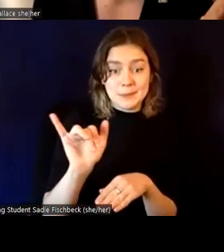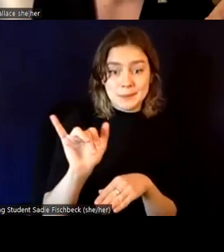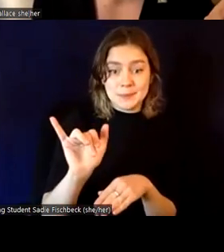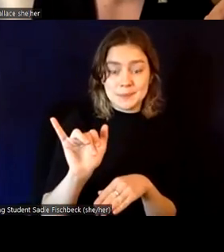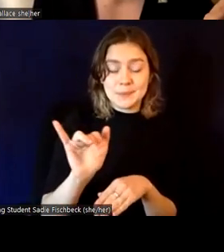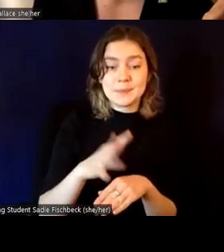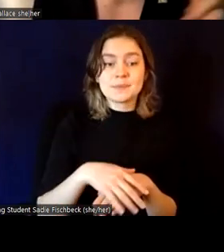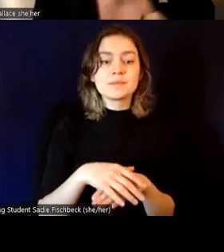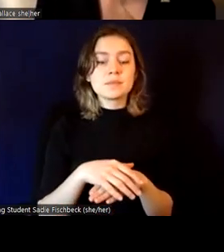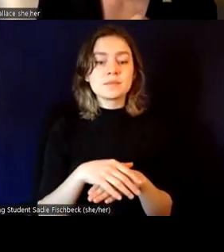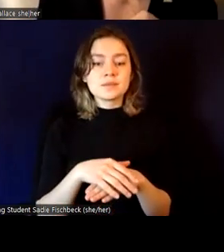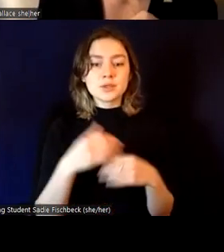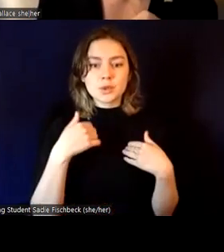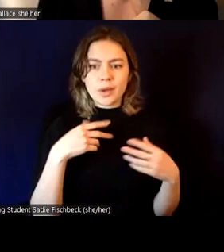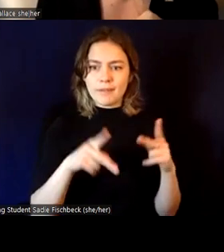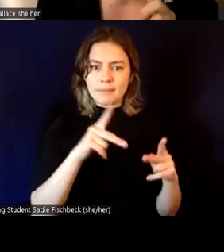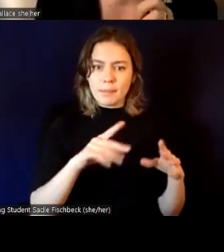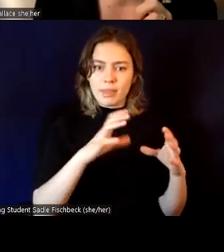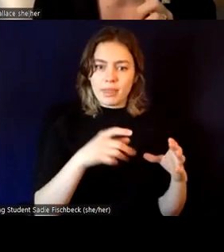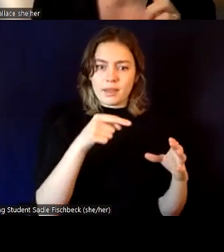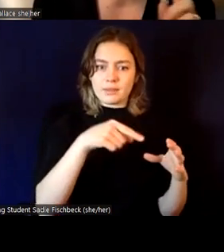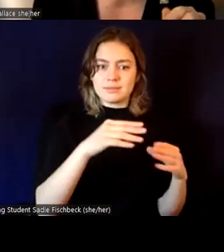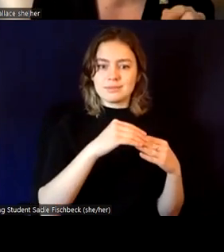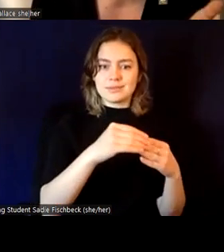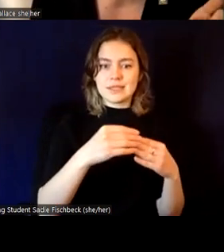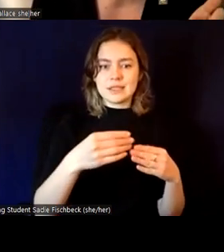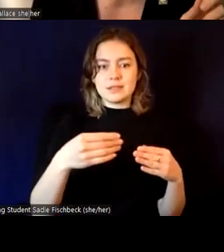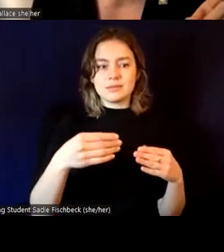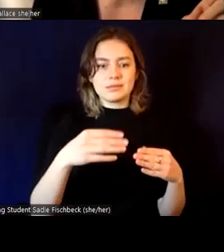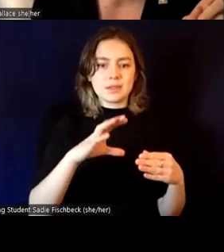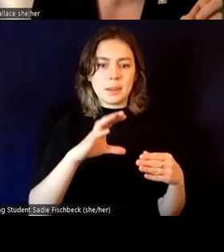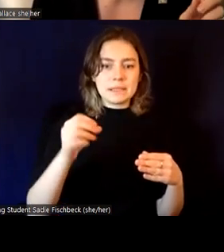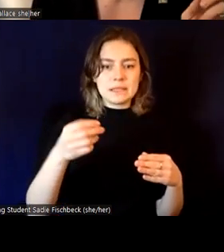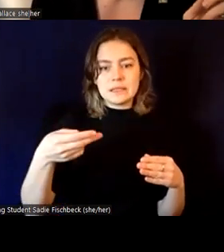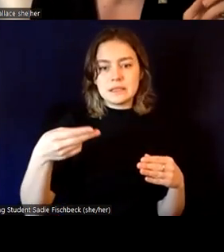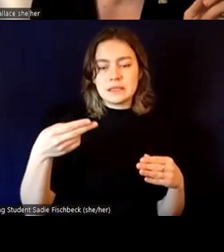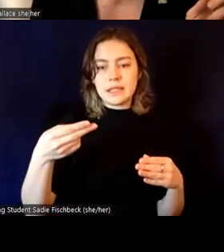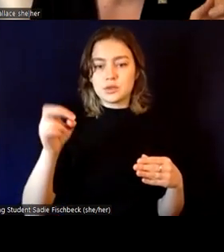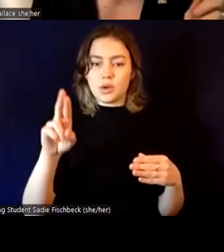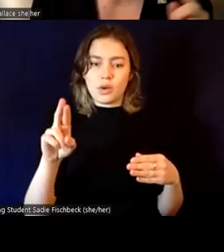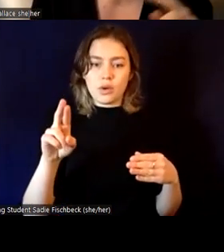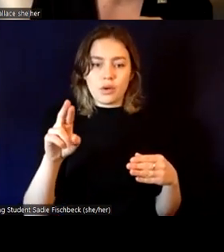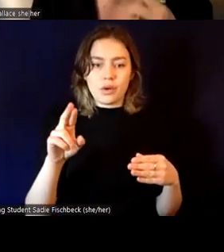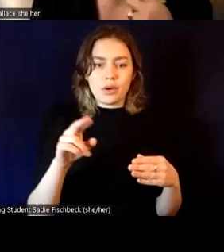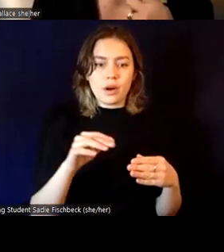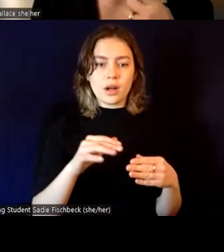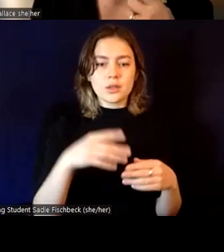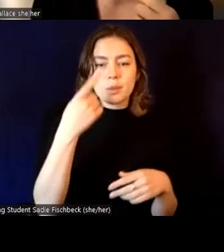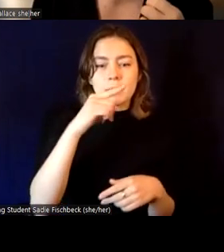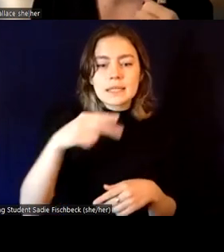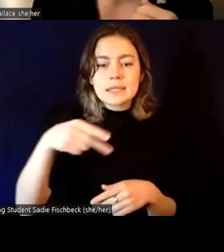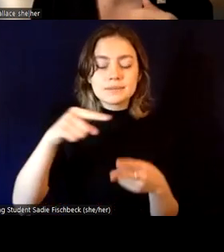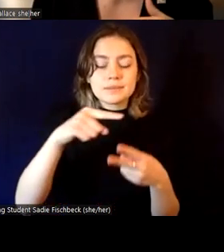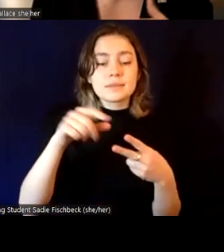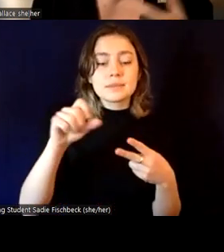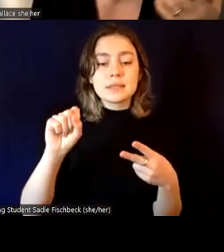or who are leaders in HR. And, um, and so I would love to hear a little bit more if Sarah and Quinn, if you have anything to